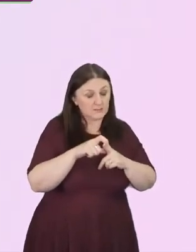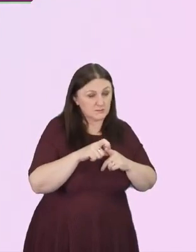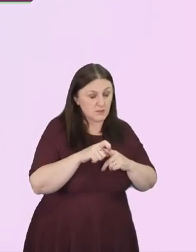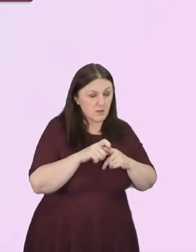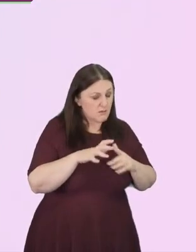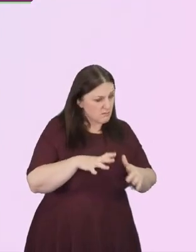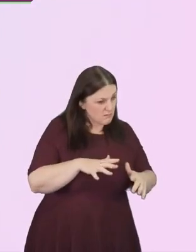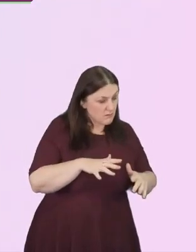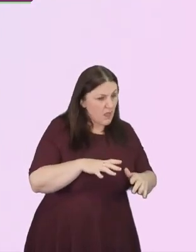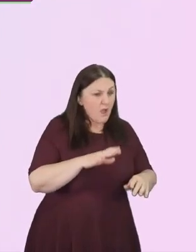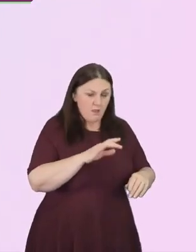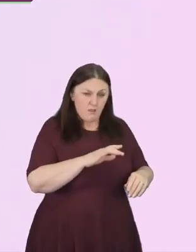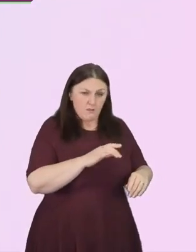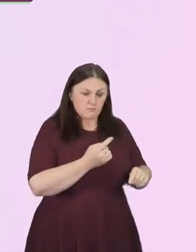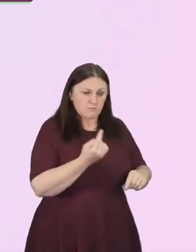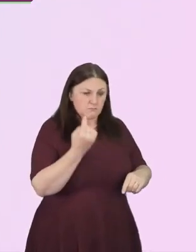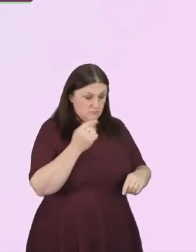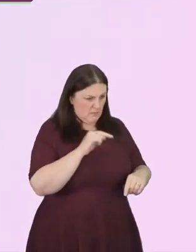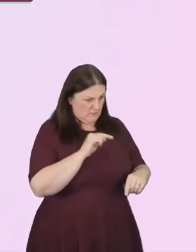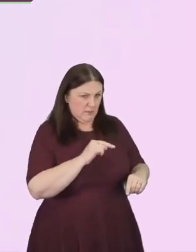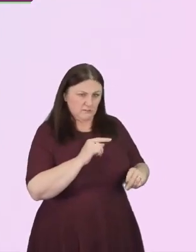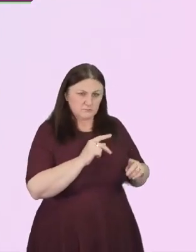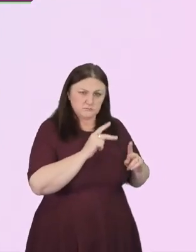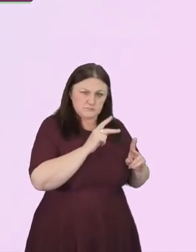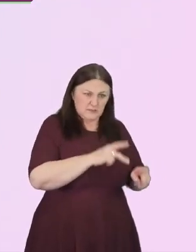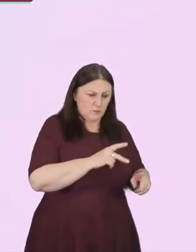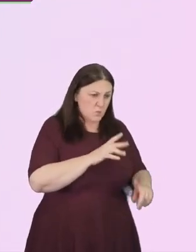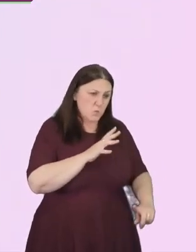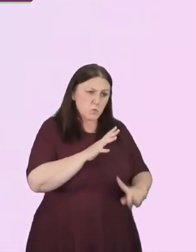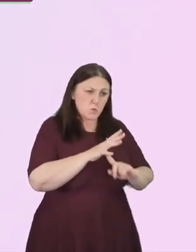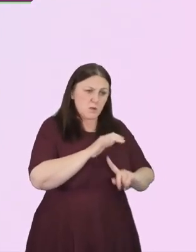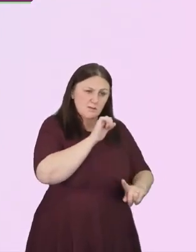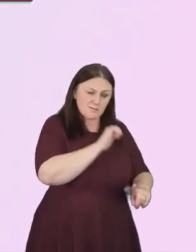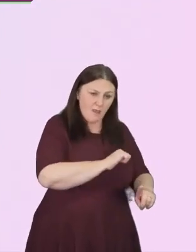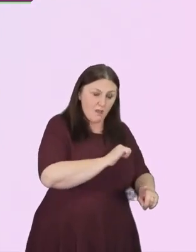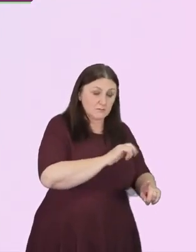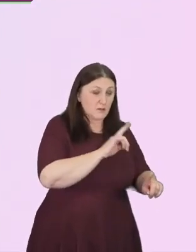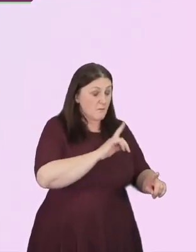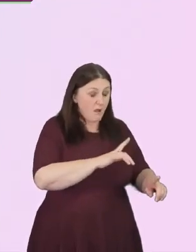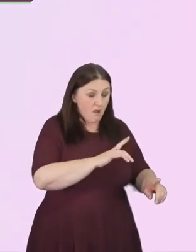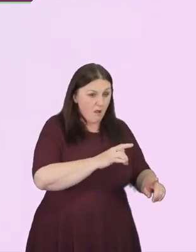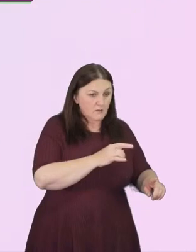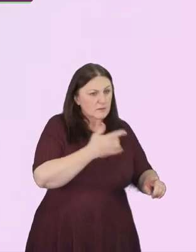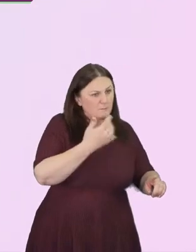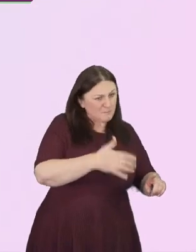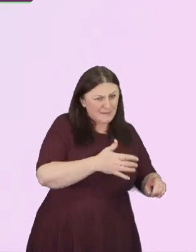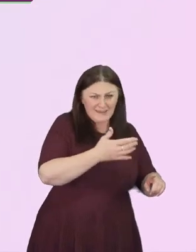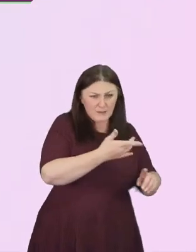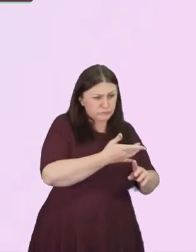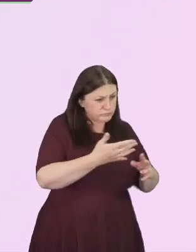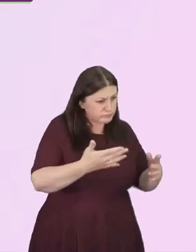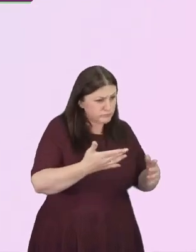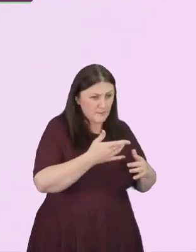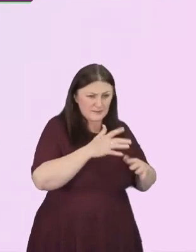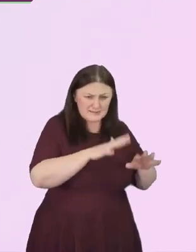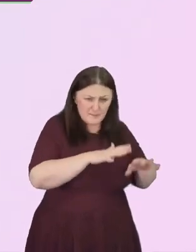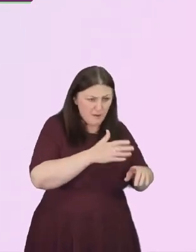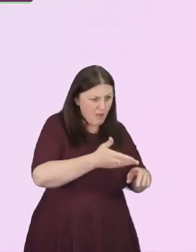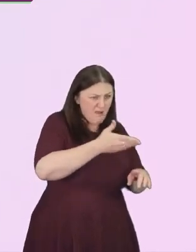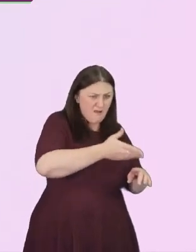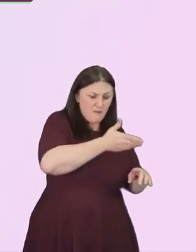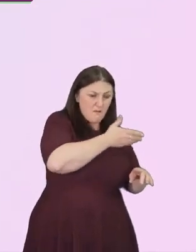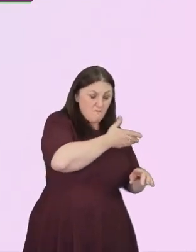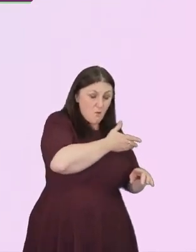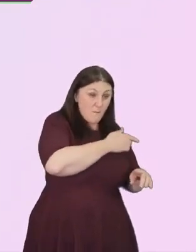important, but because many similar deaths have gone so unremarked, there was a